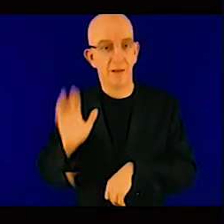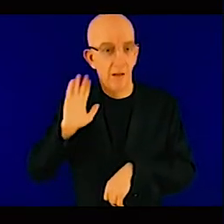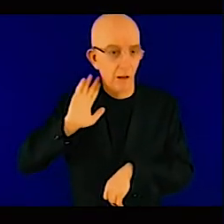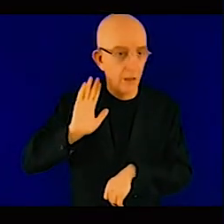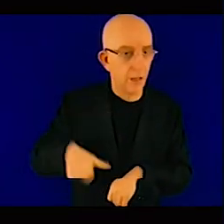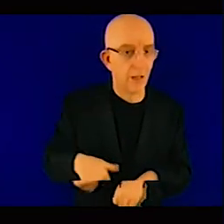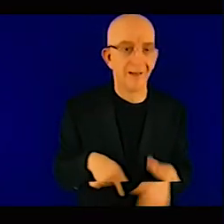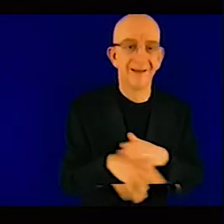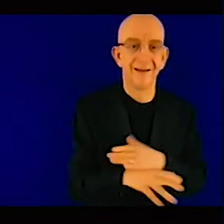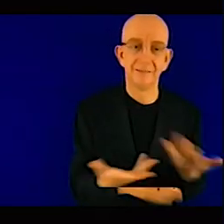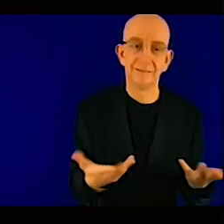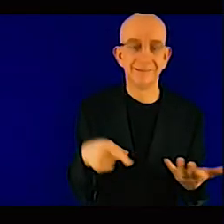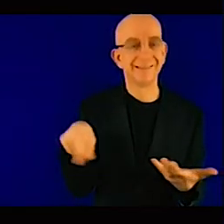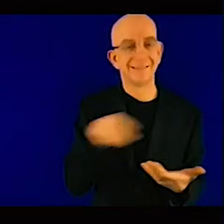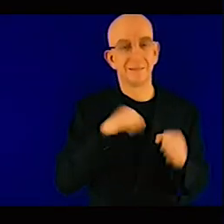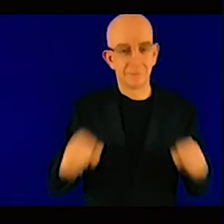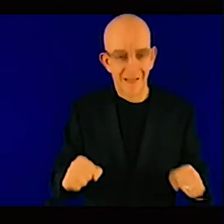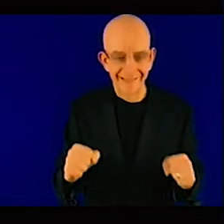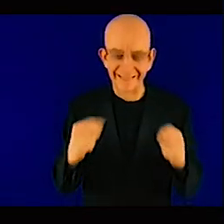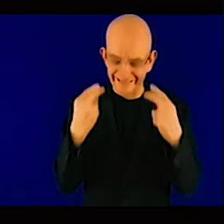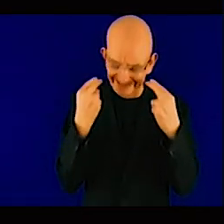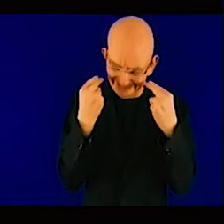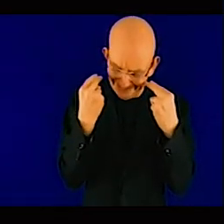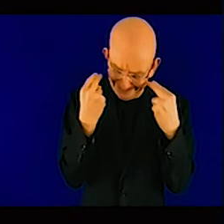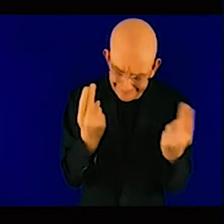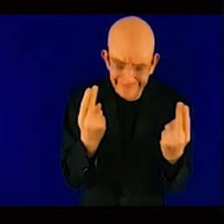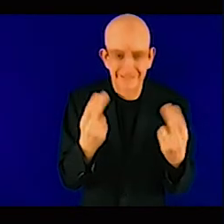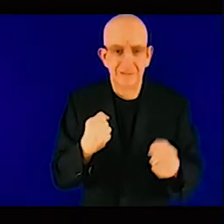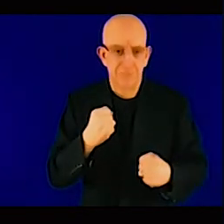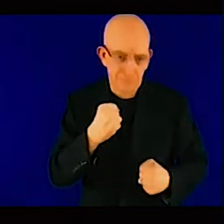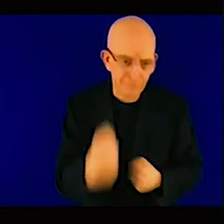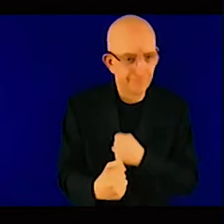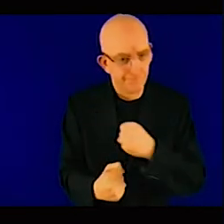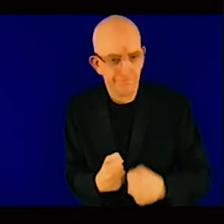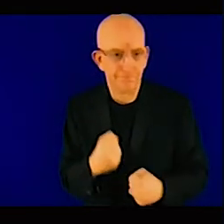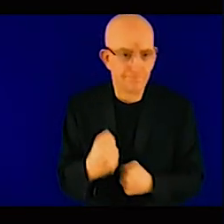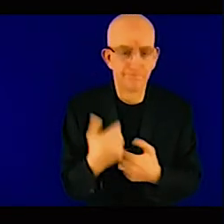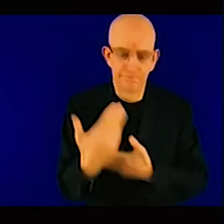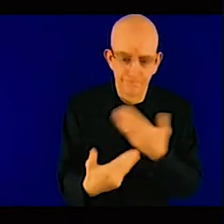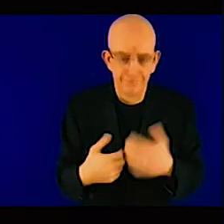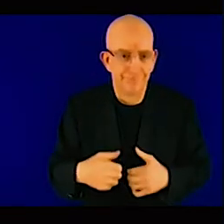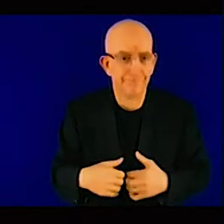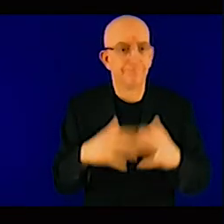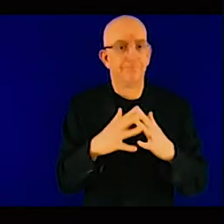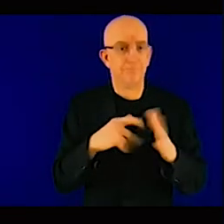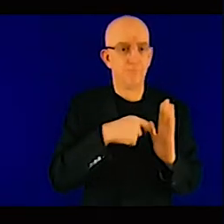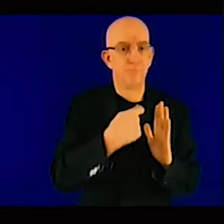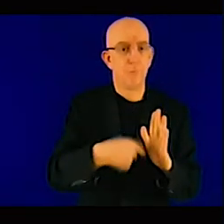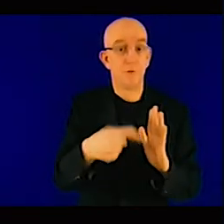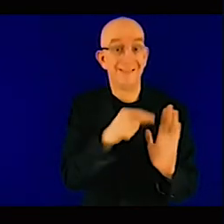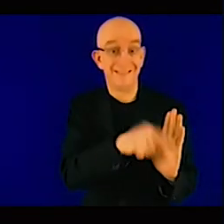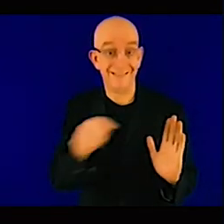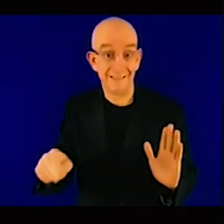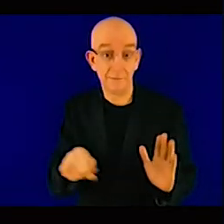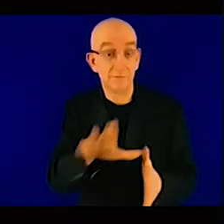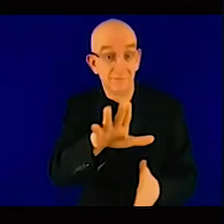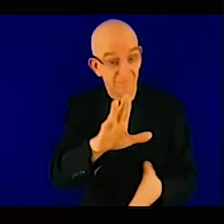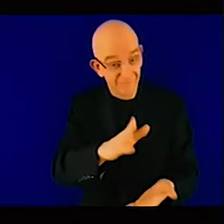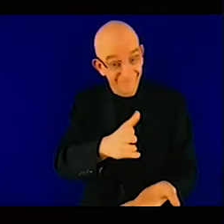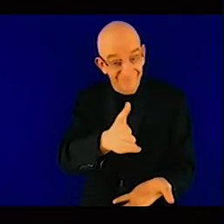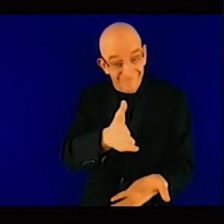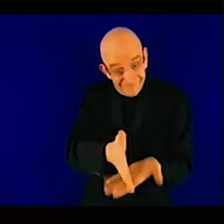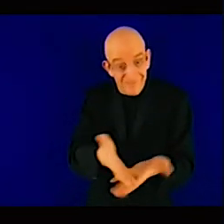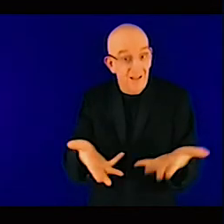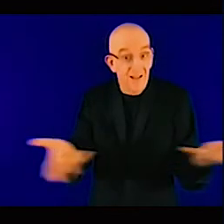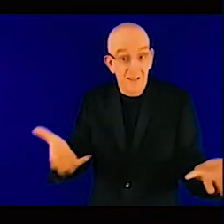sector side and the private sector side requires a huge amount of resilience which not everybody has which is